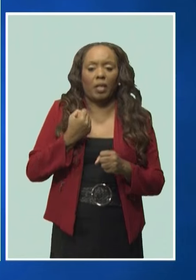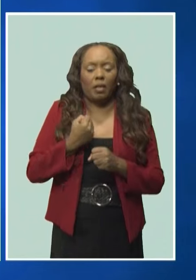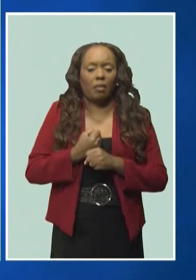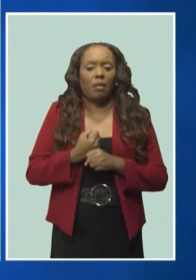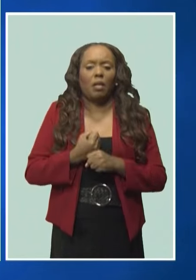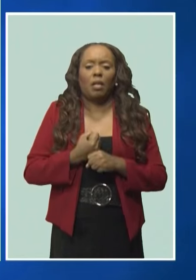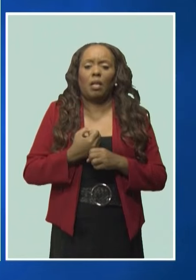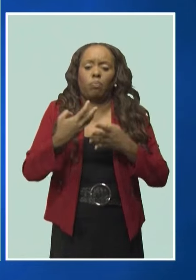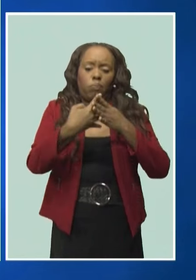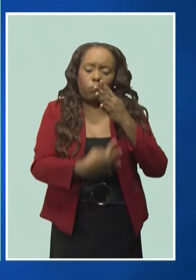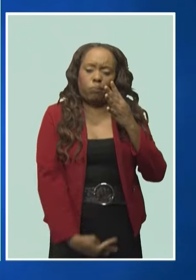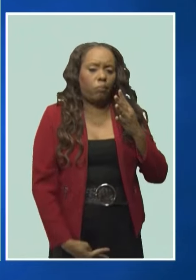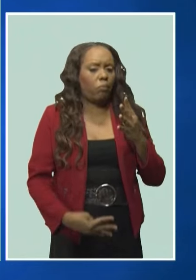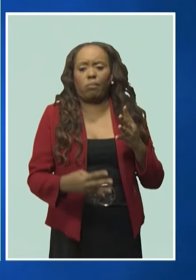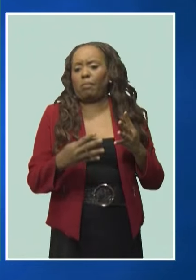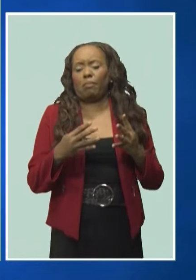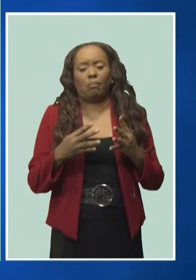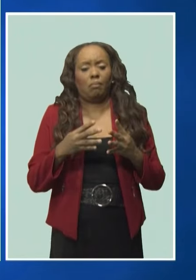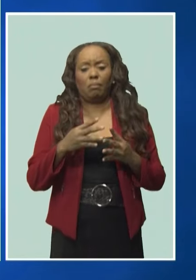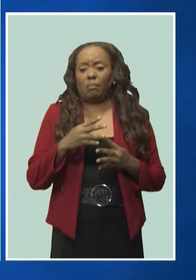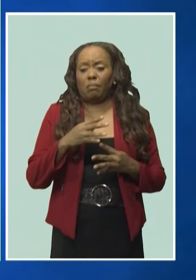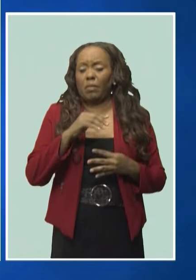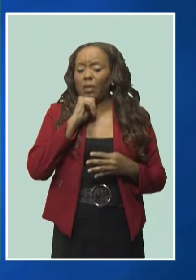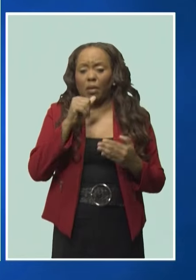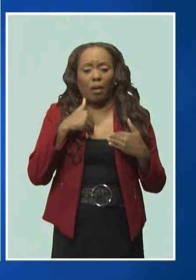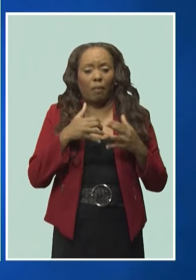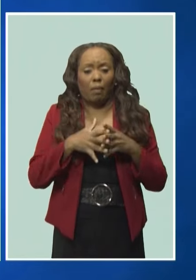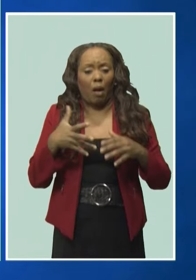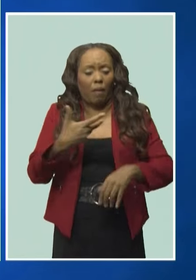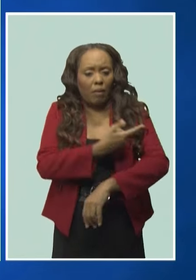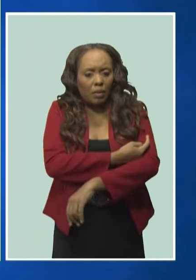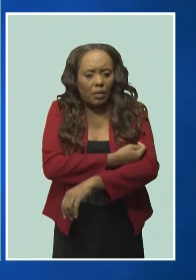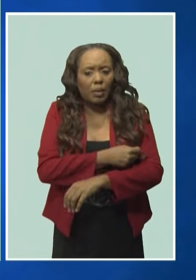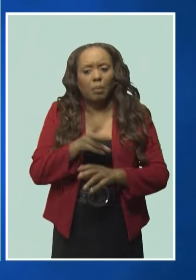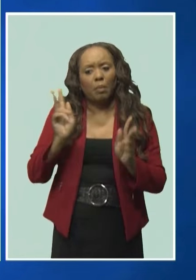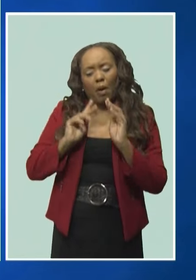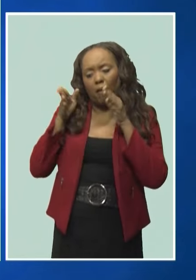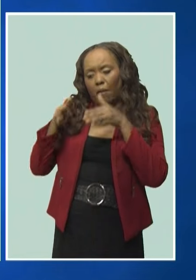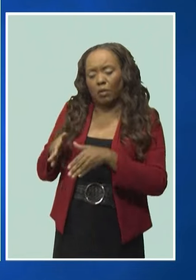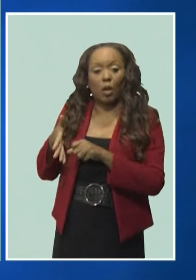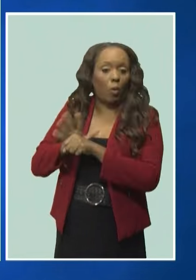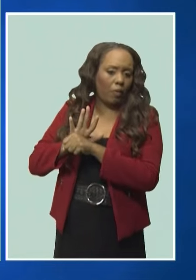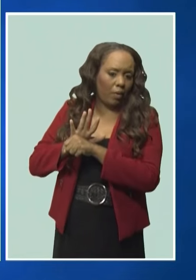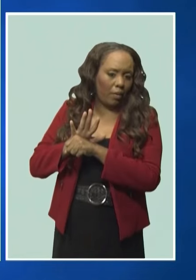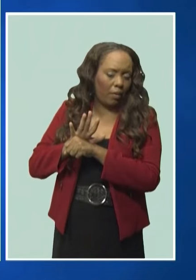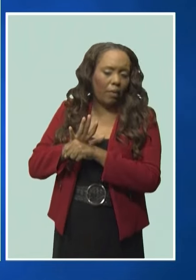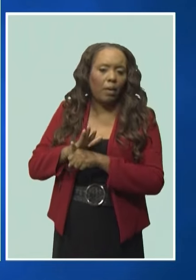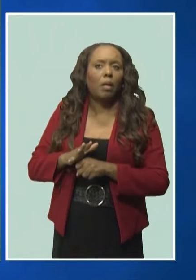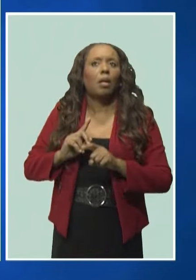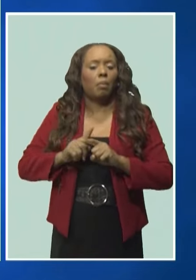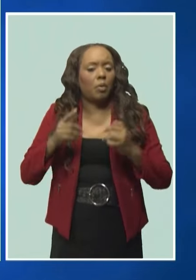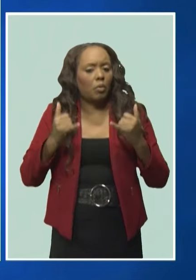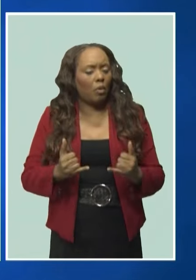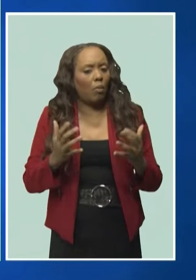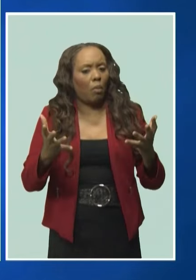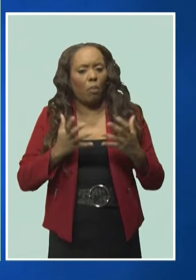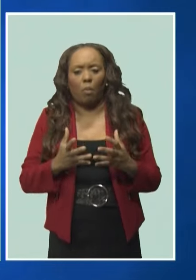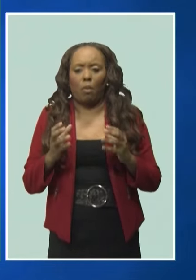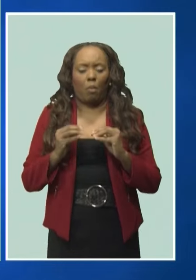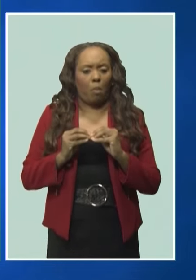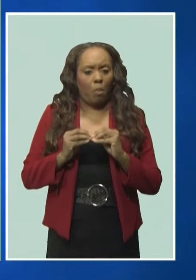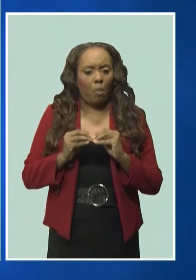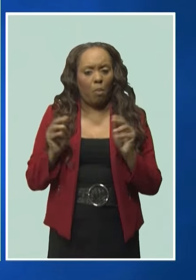COVID and the vaccine hesitancy. So we are targeting those defaulters so that we can address that matter, especially with the